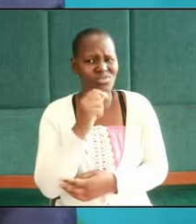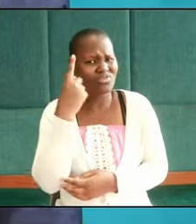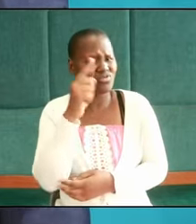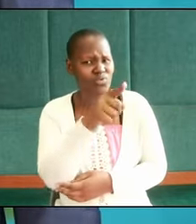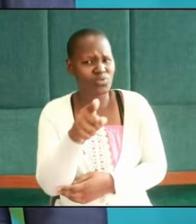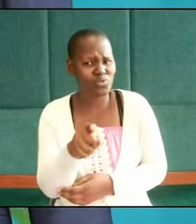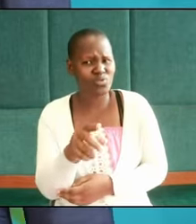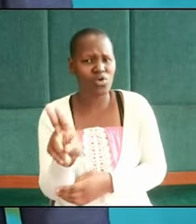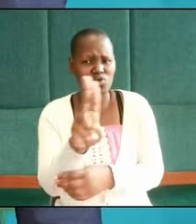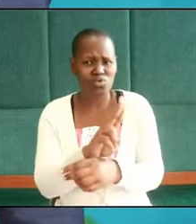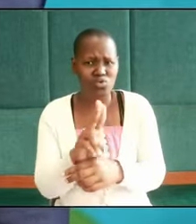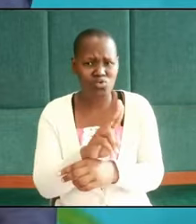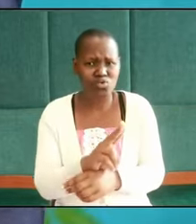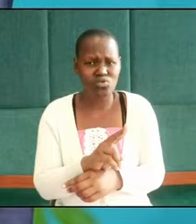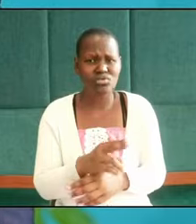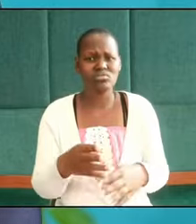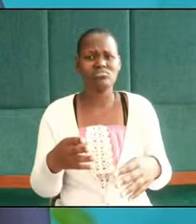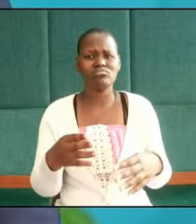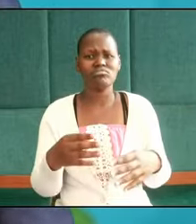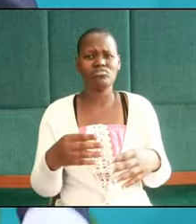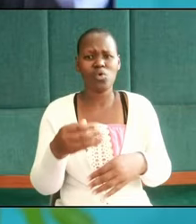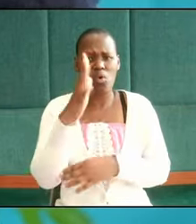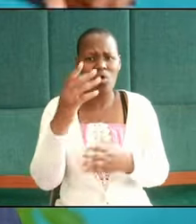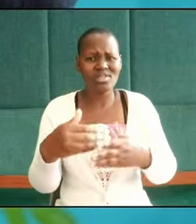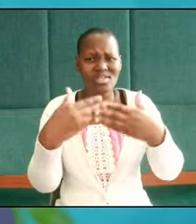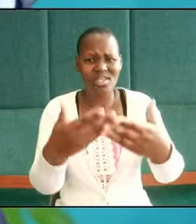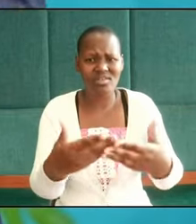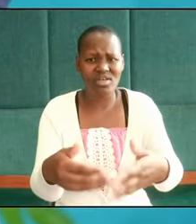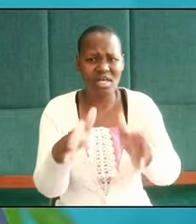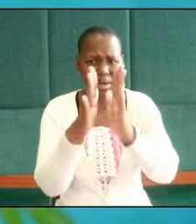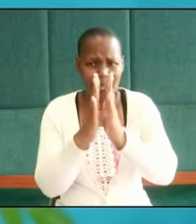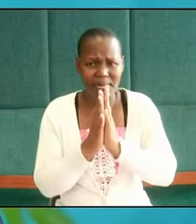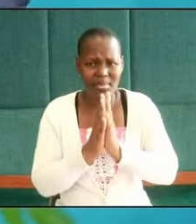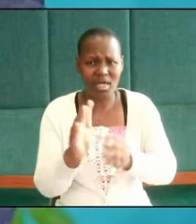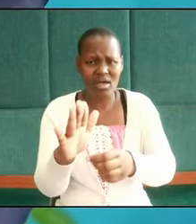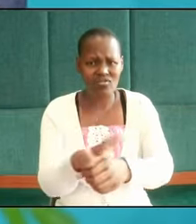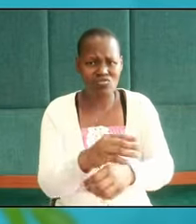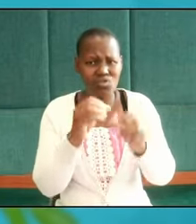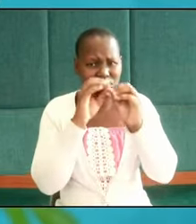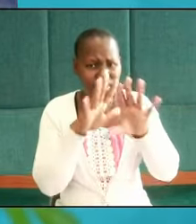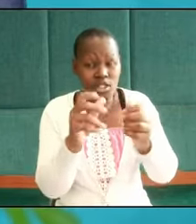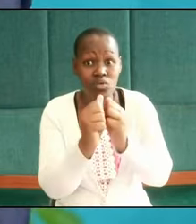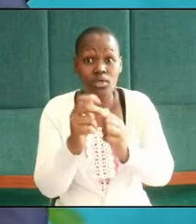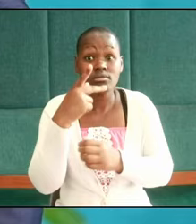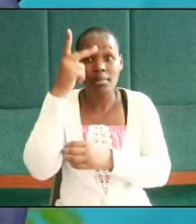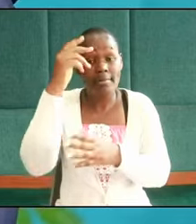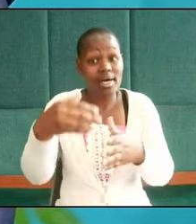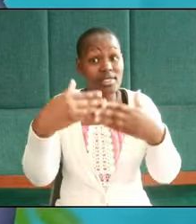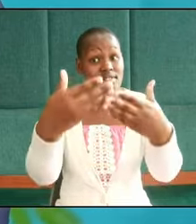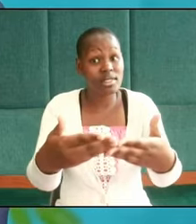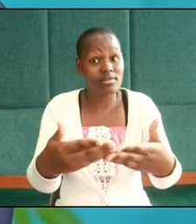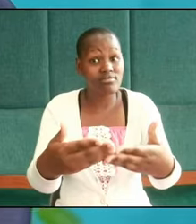you to use these God given prayerfully blessings that your parents give